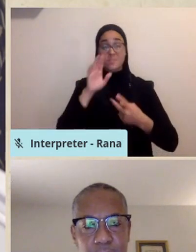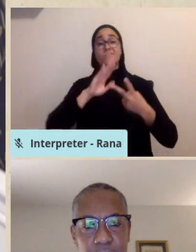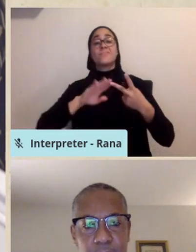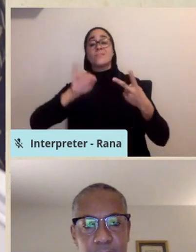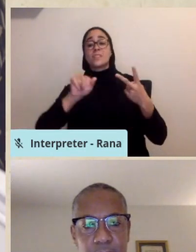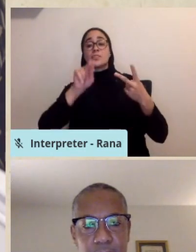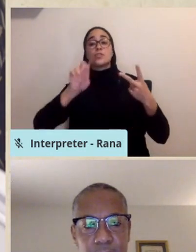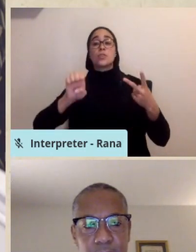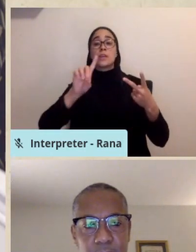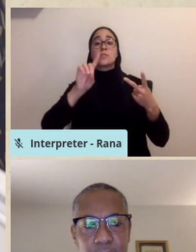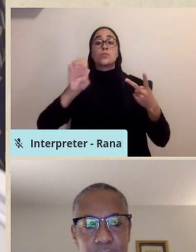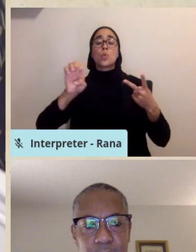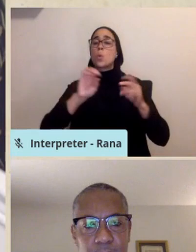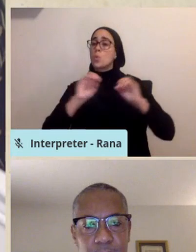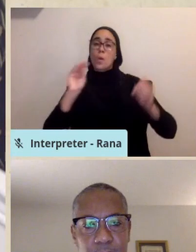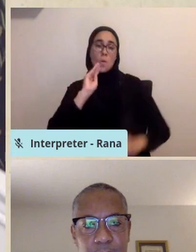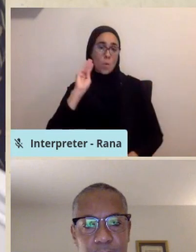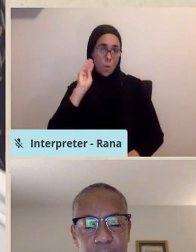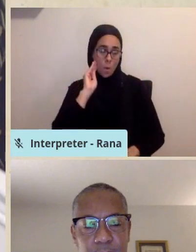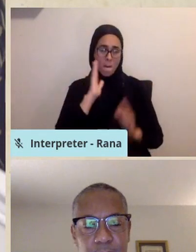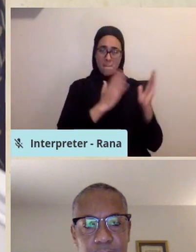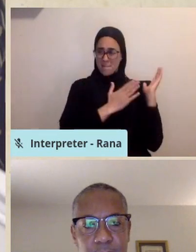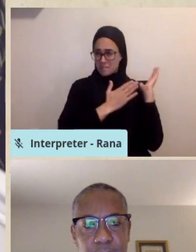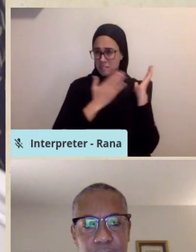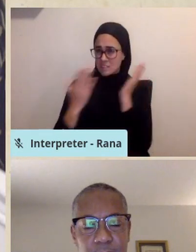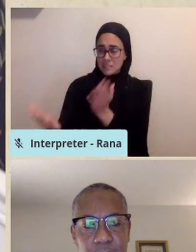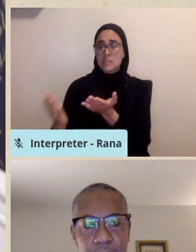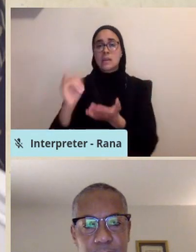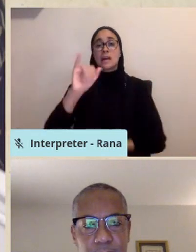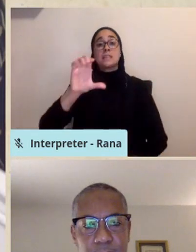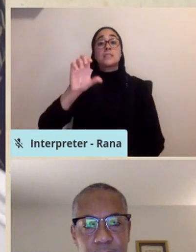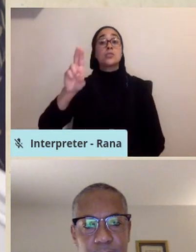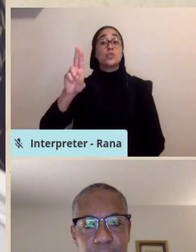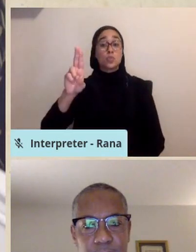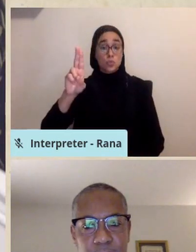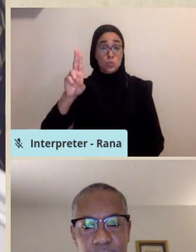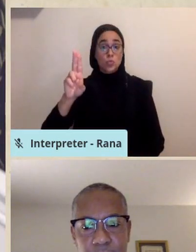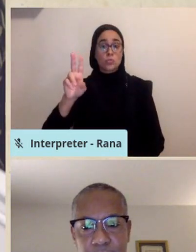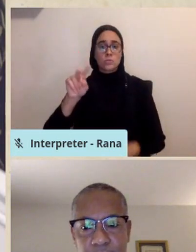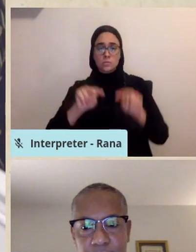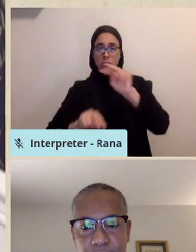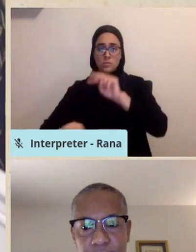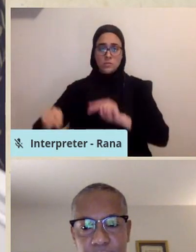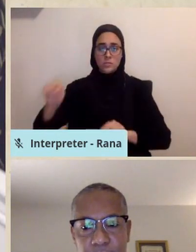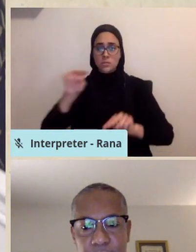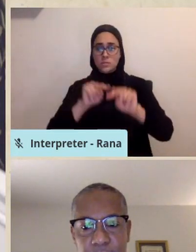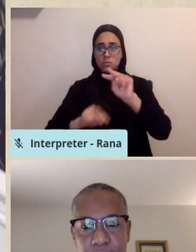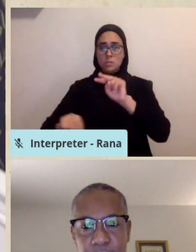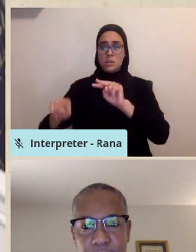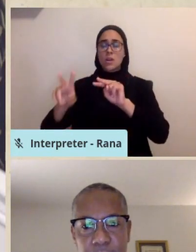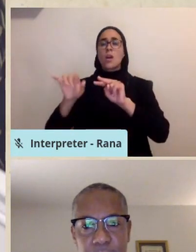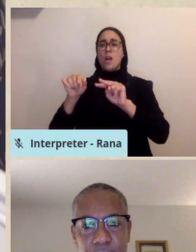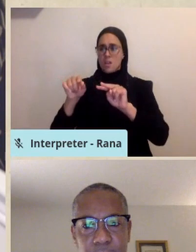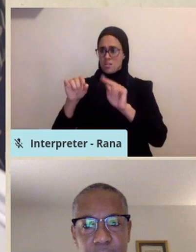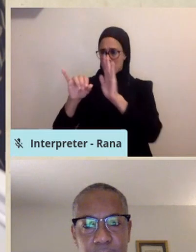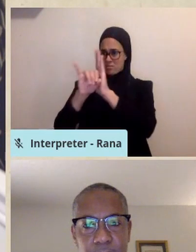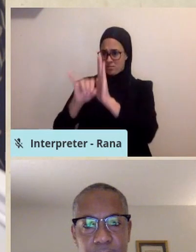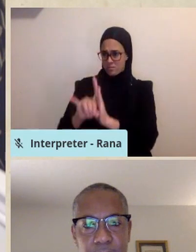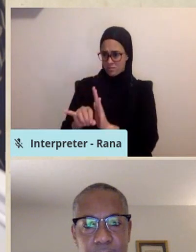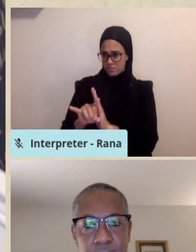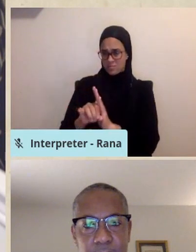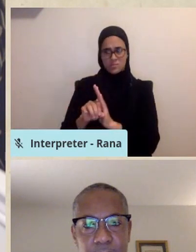homeless and admitted to the ICU from the emergency department. She presented as nonverbal and without any identifying paperwork.